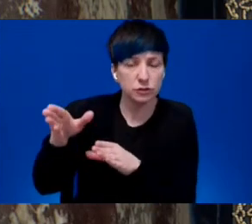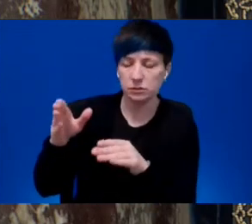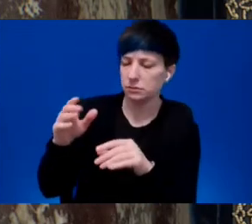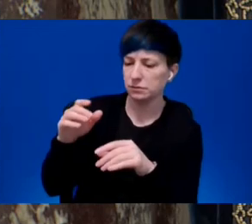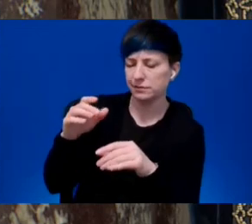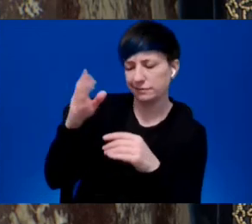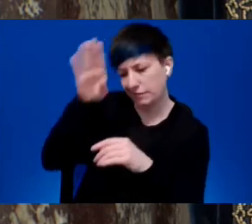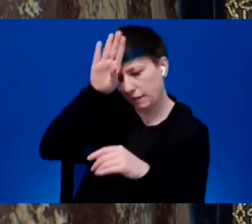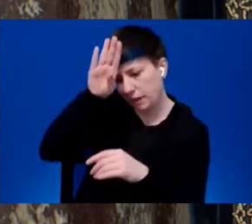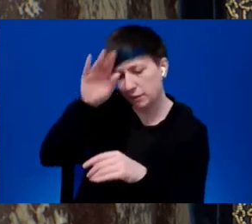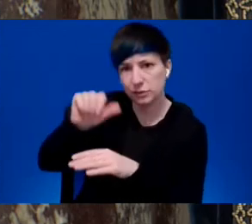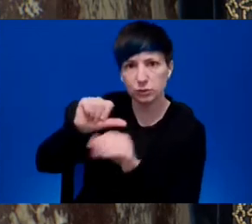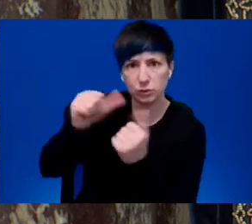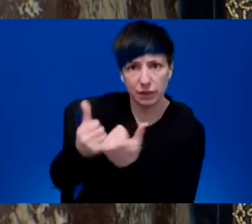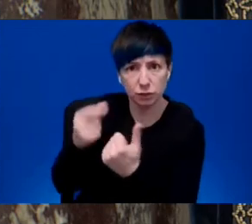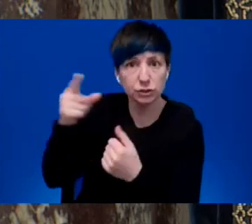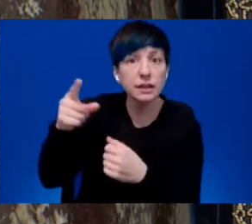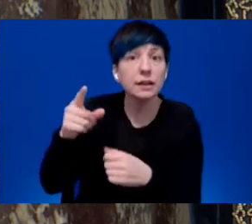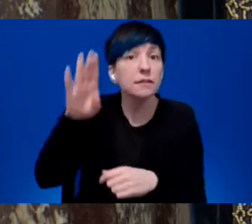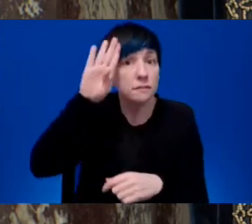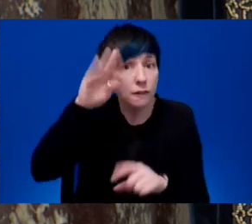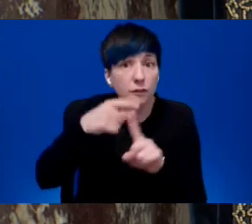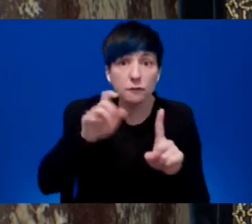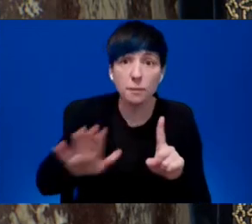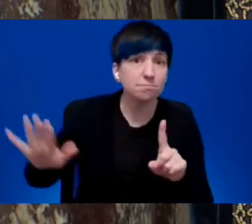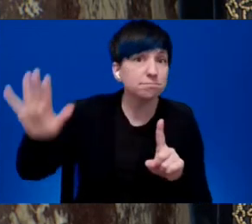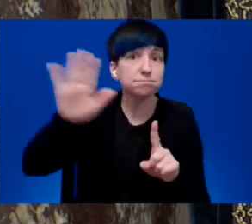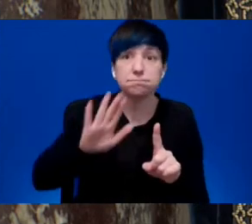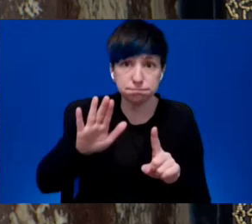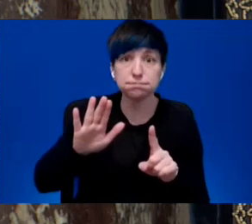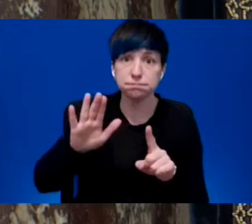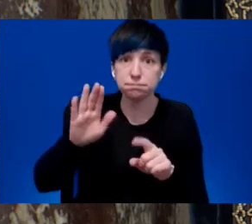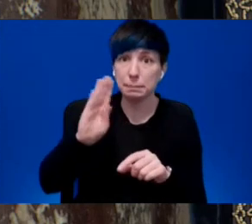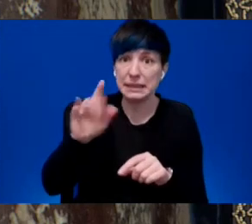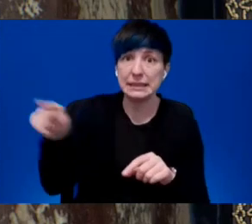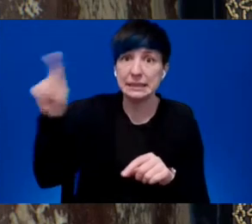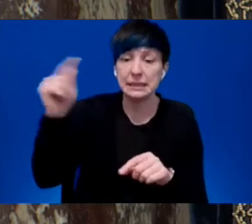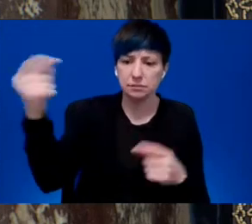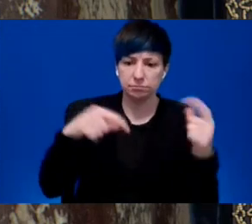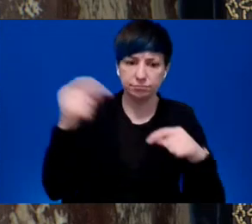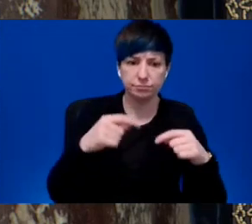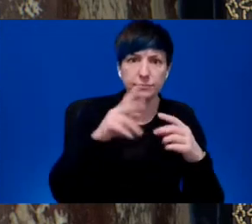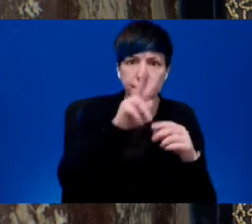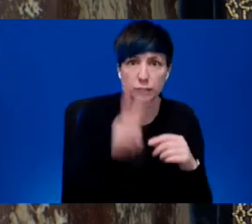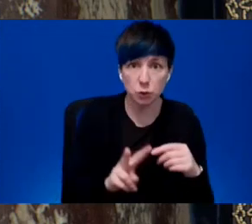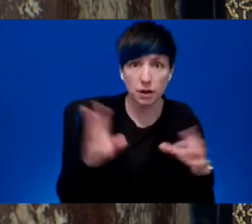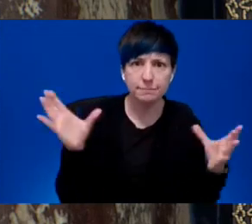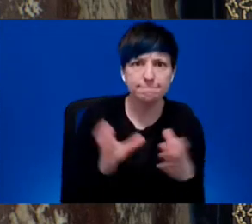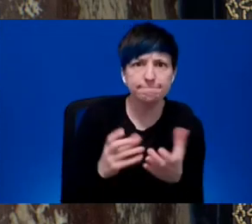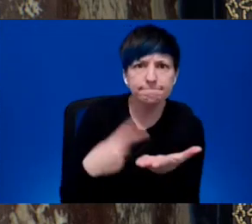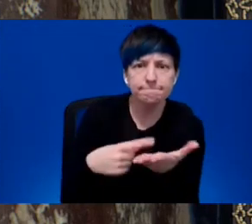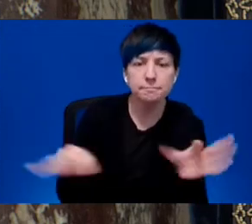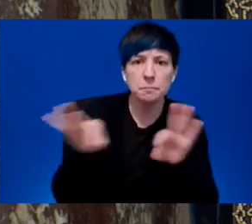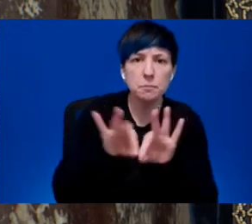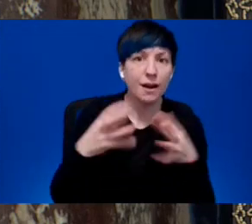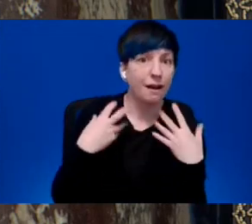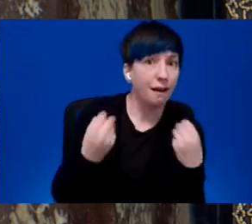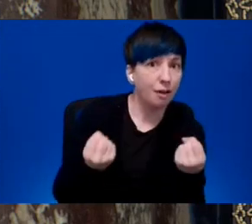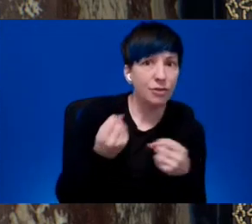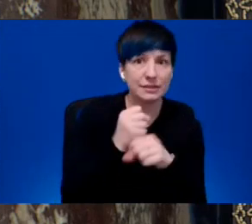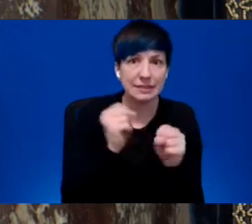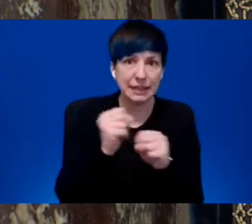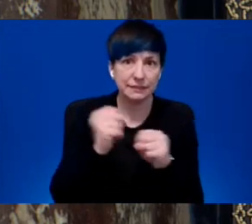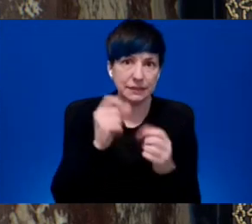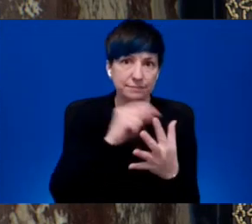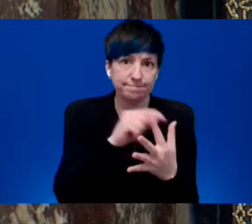firefighters from across the province here in Victoria to discuss the important health and safety issues they face on a day-to-day basis.